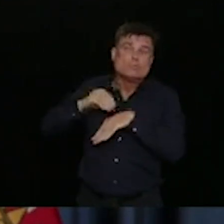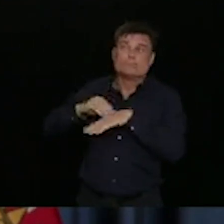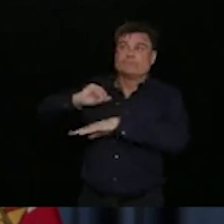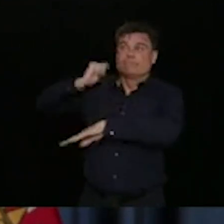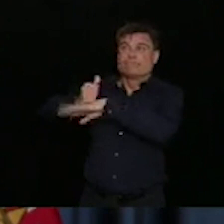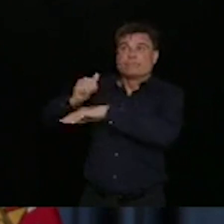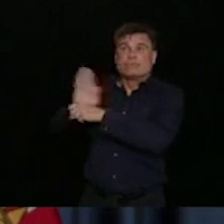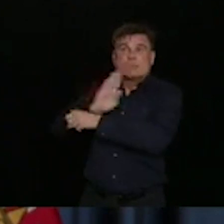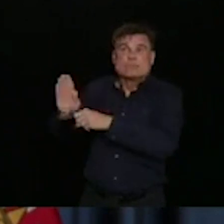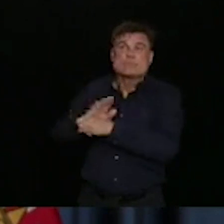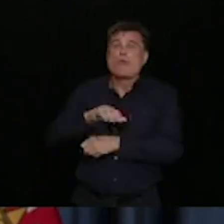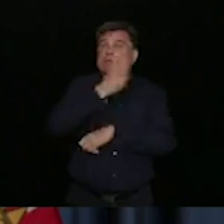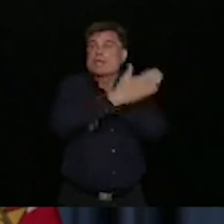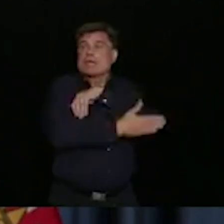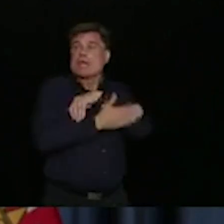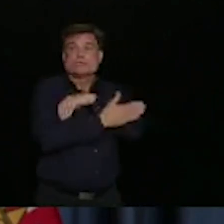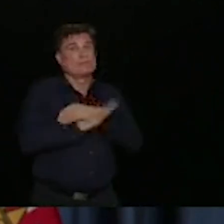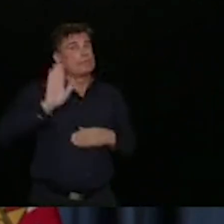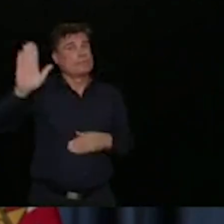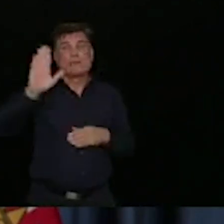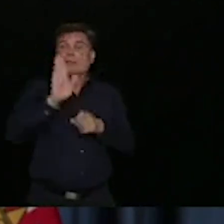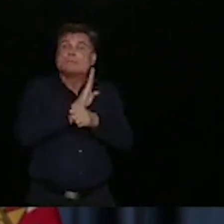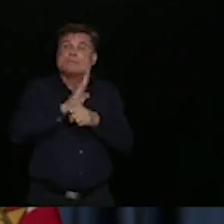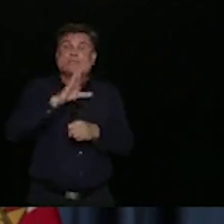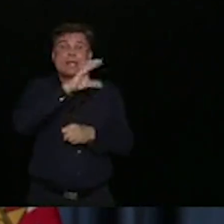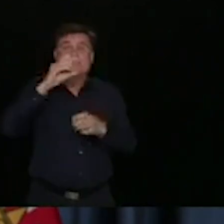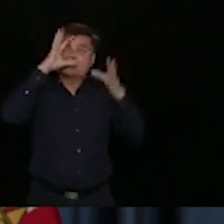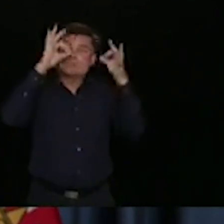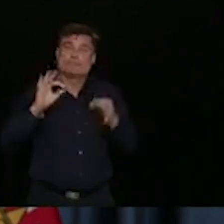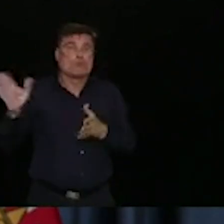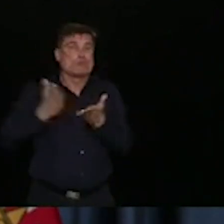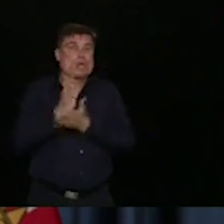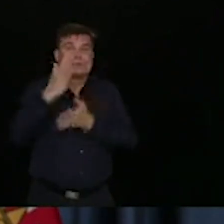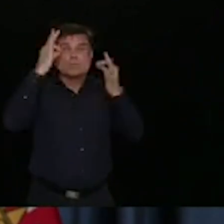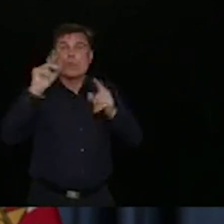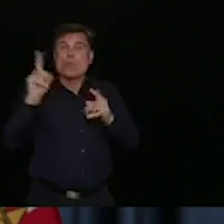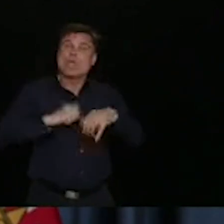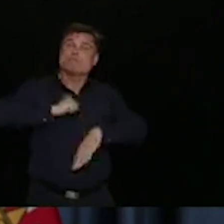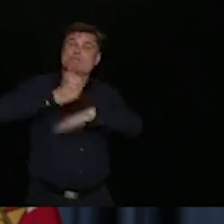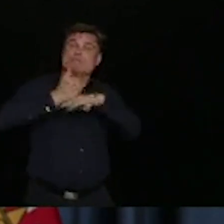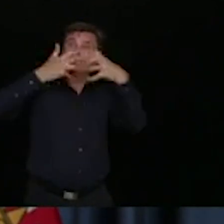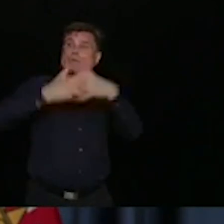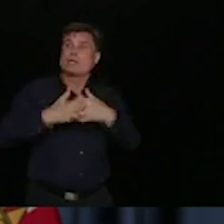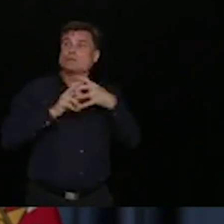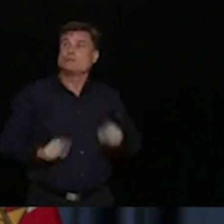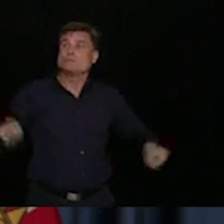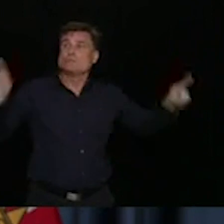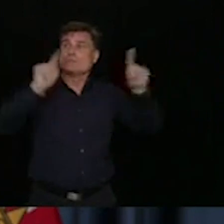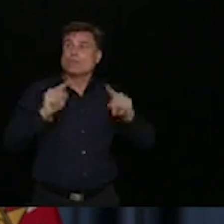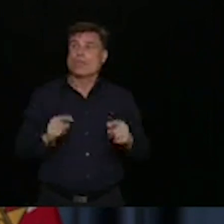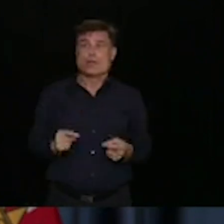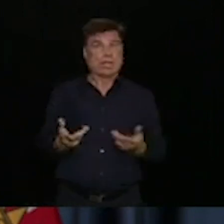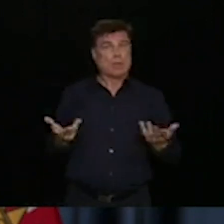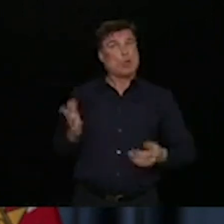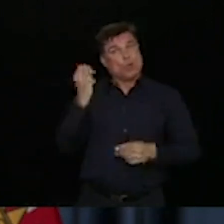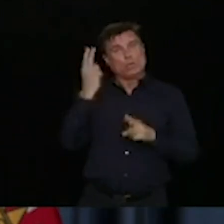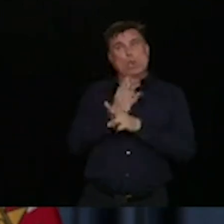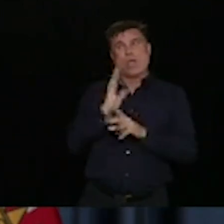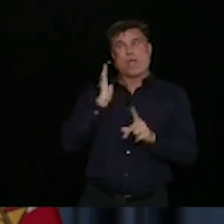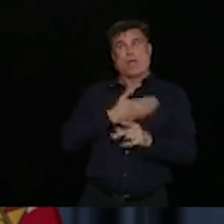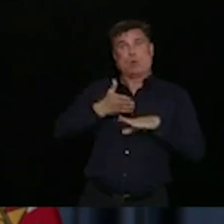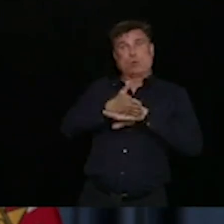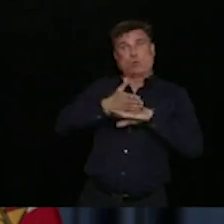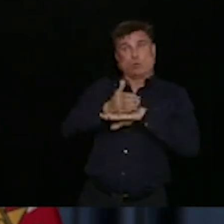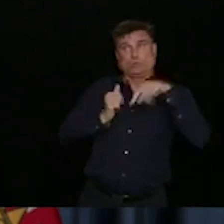of the world. And that is absolutely their right. But if they're wanting to access public timber in British Columbia, they need to